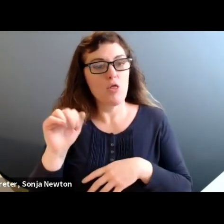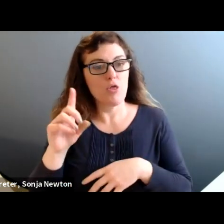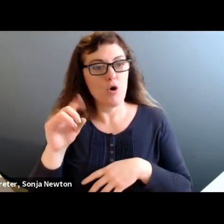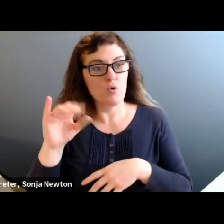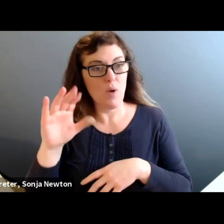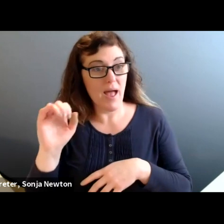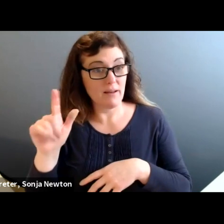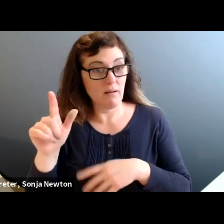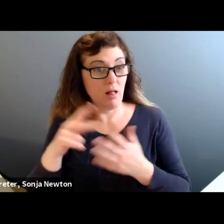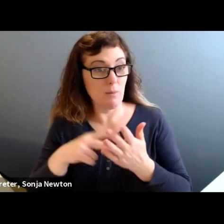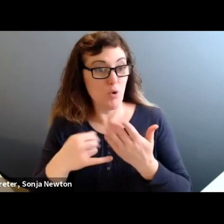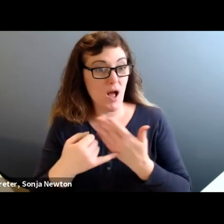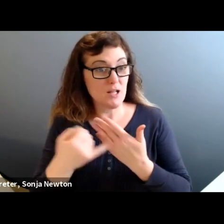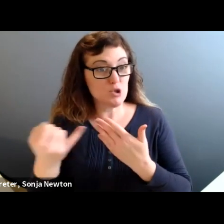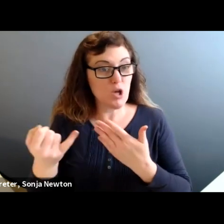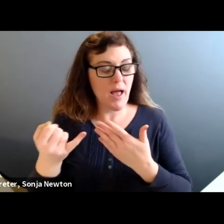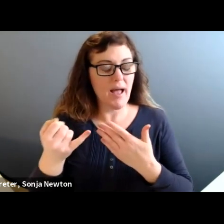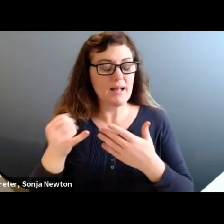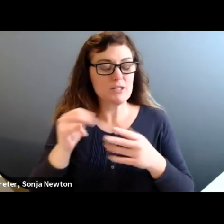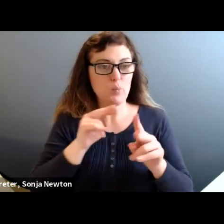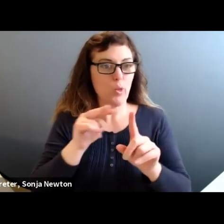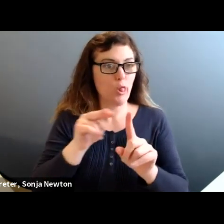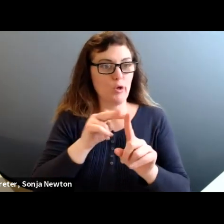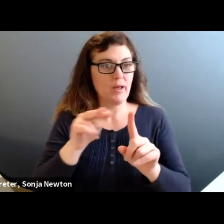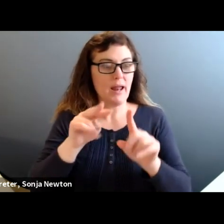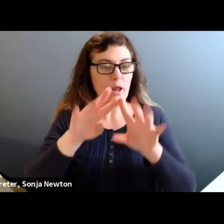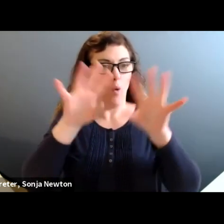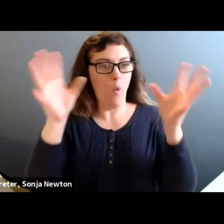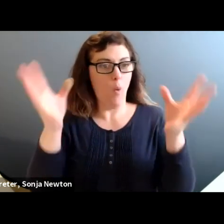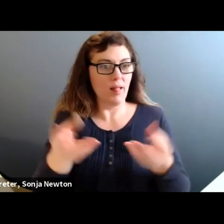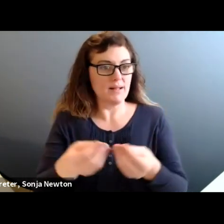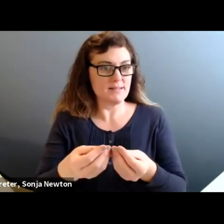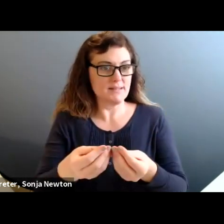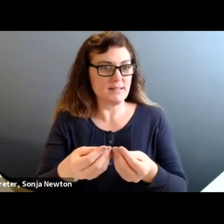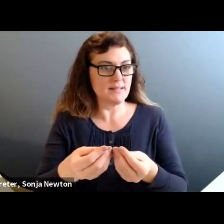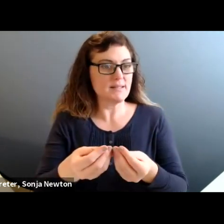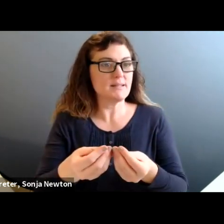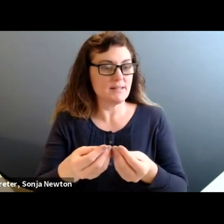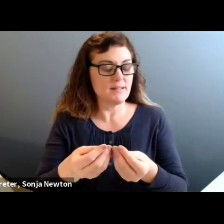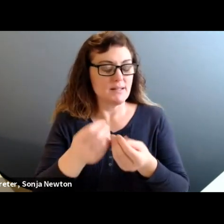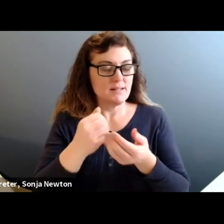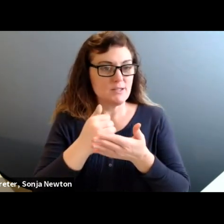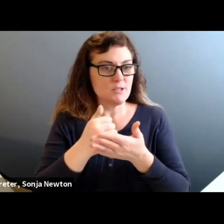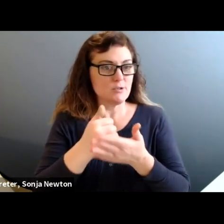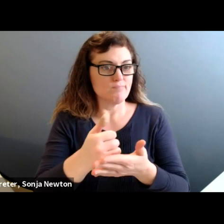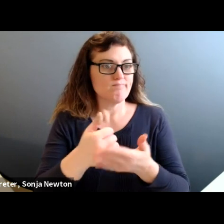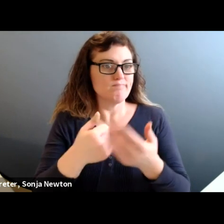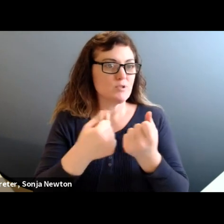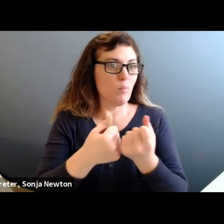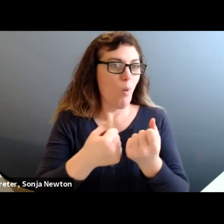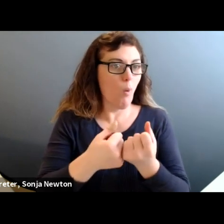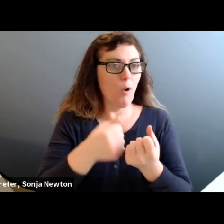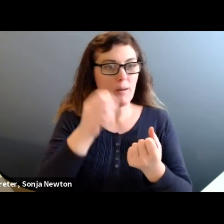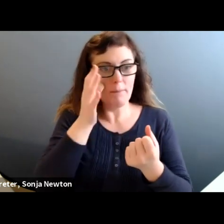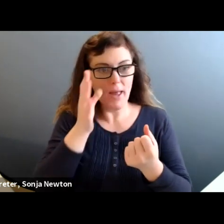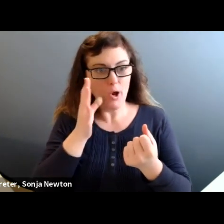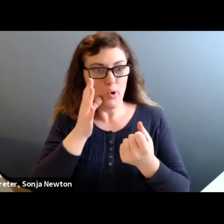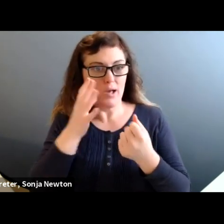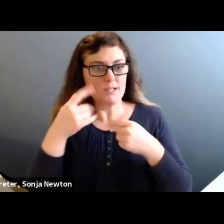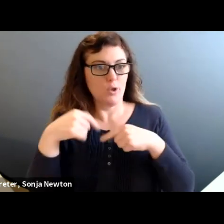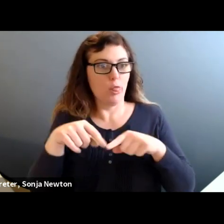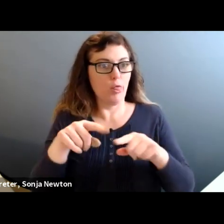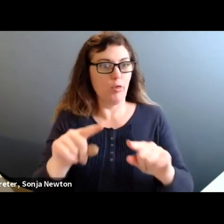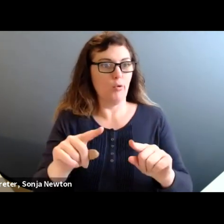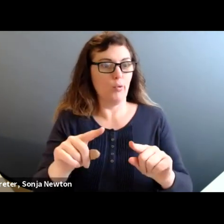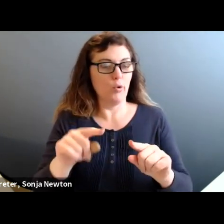as sort of like, we're holistically supporting parents and advocating for parents through this production, the entire